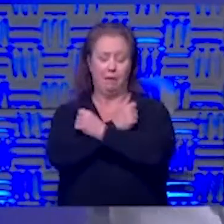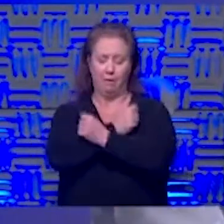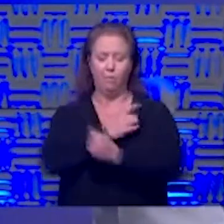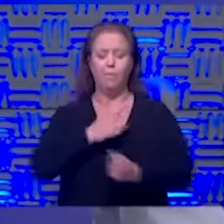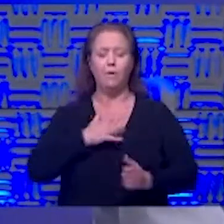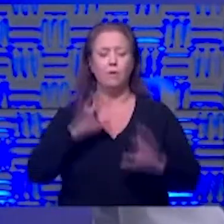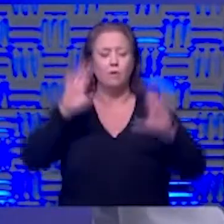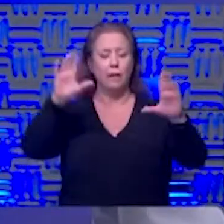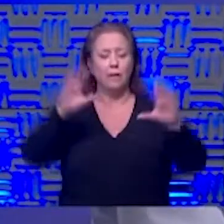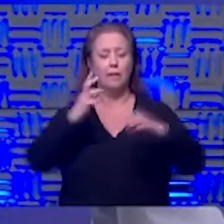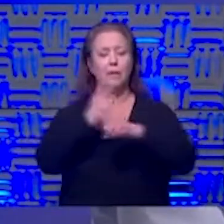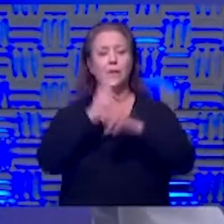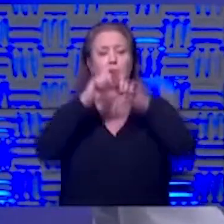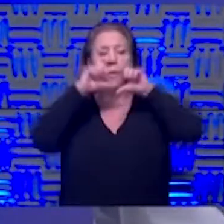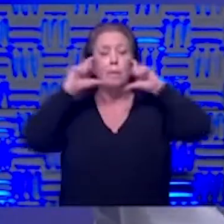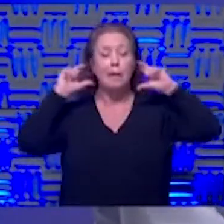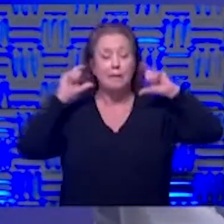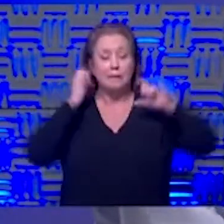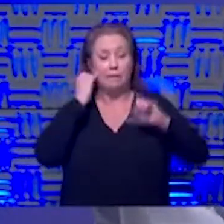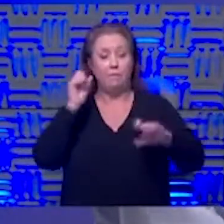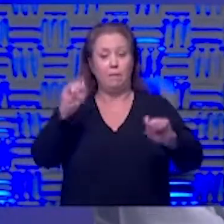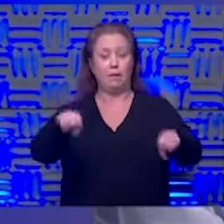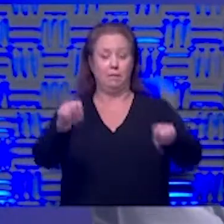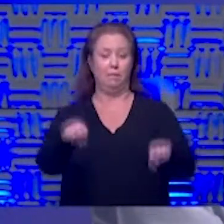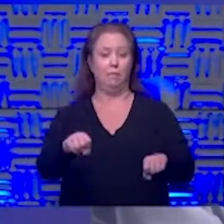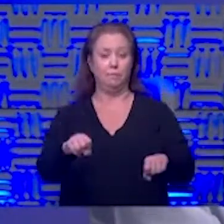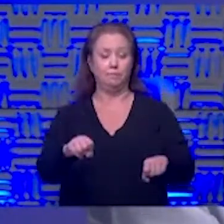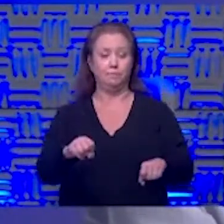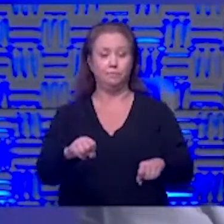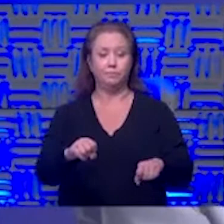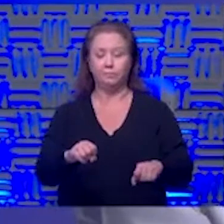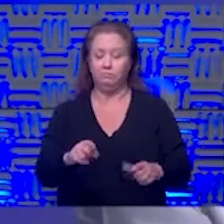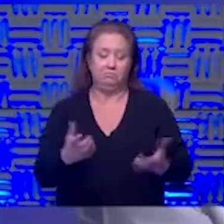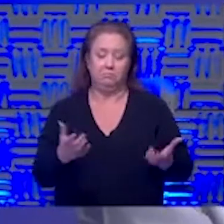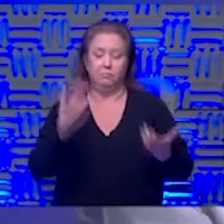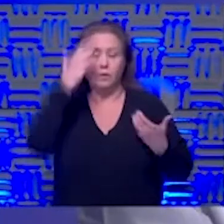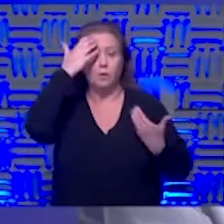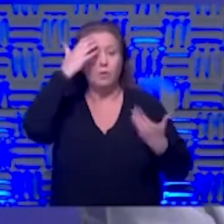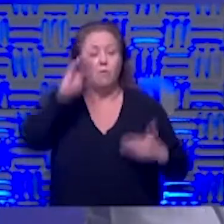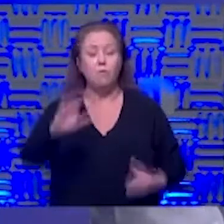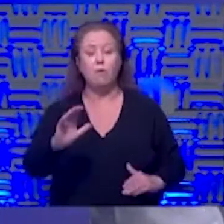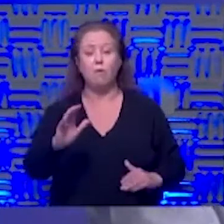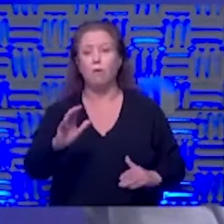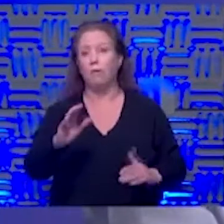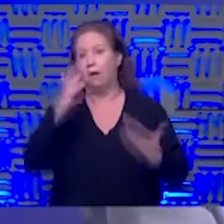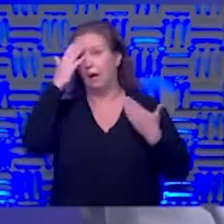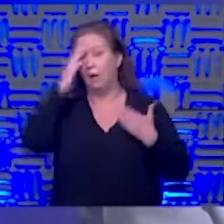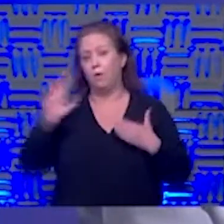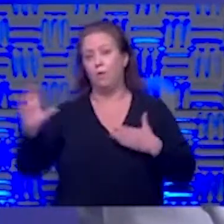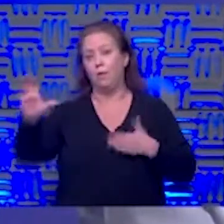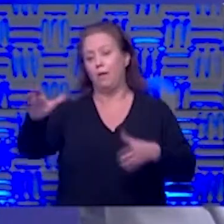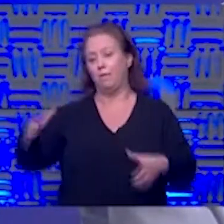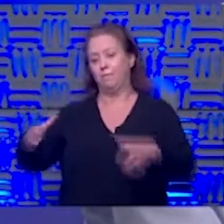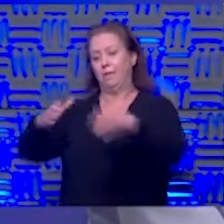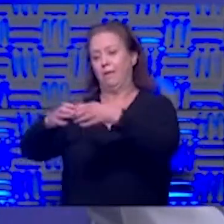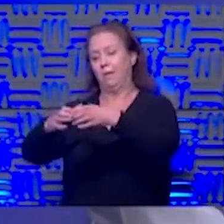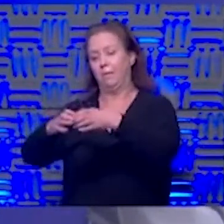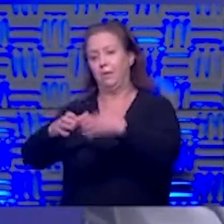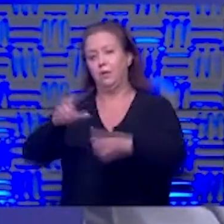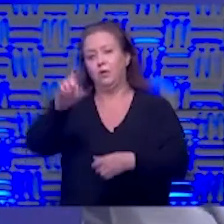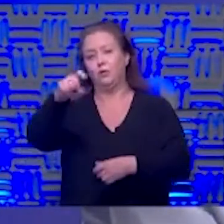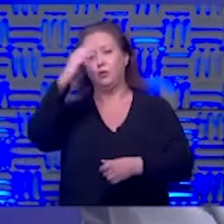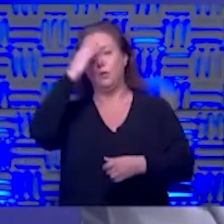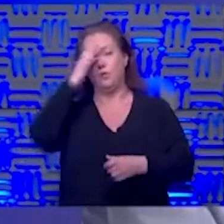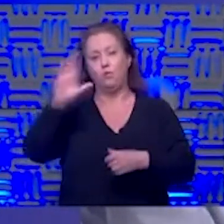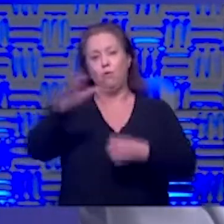continue to wear masks if possible as well you don't know you know i don't know what their bubble is or you you should